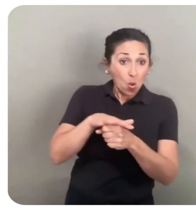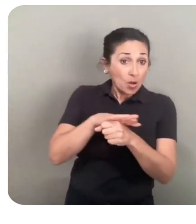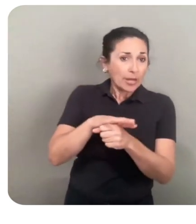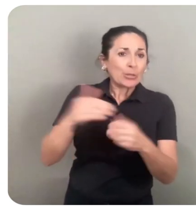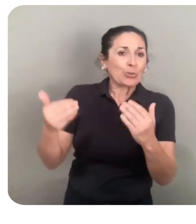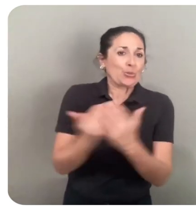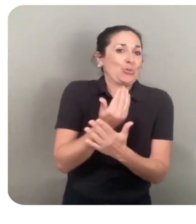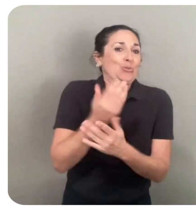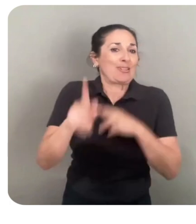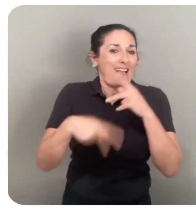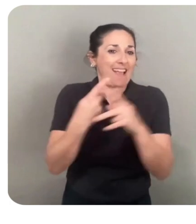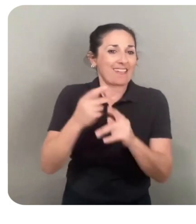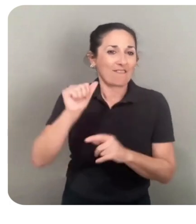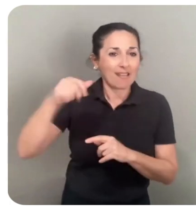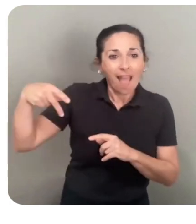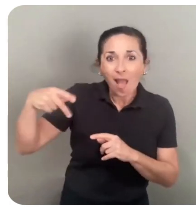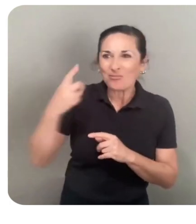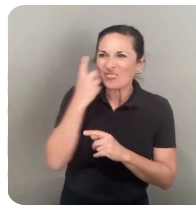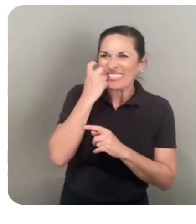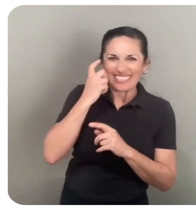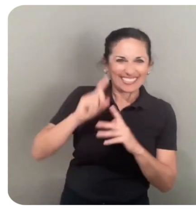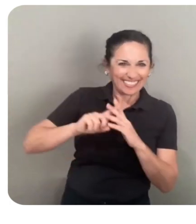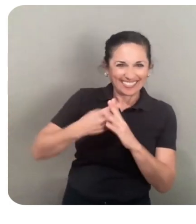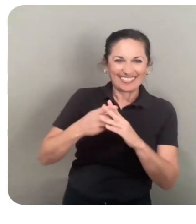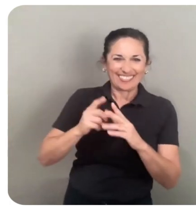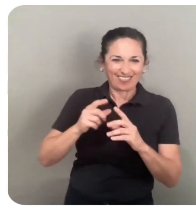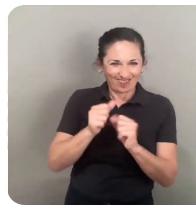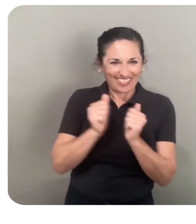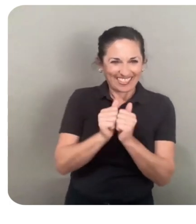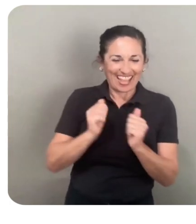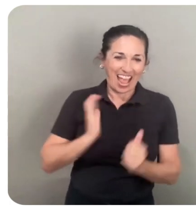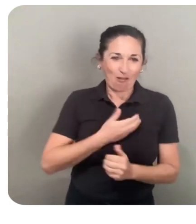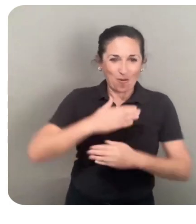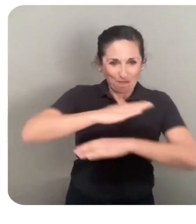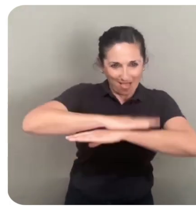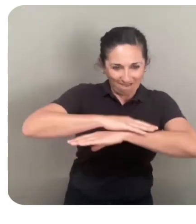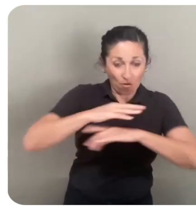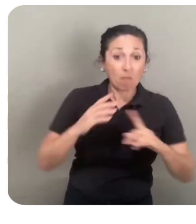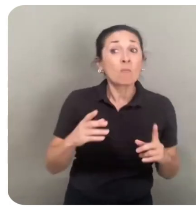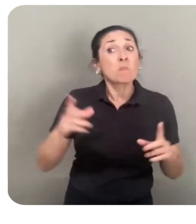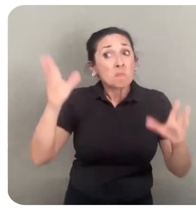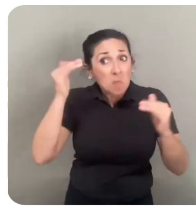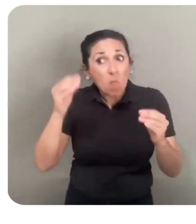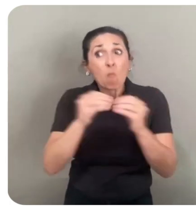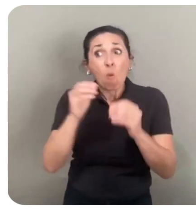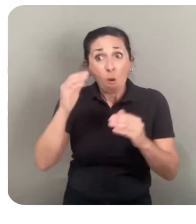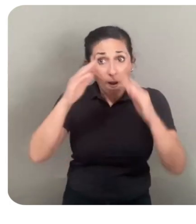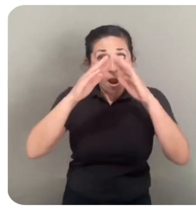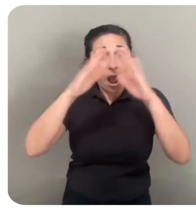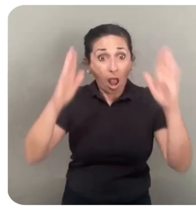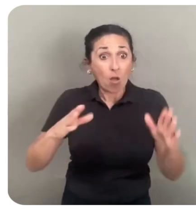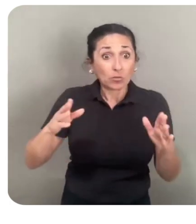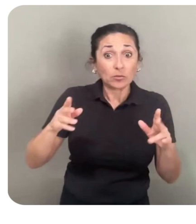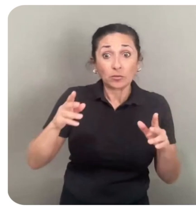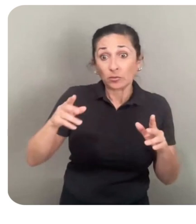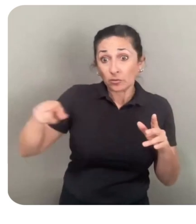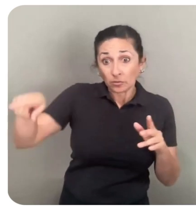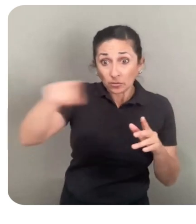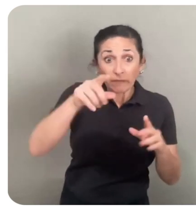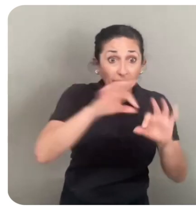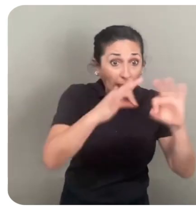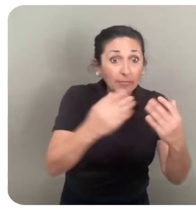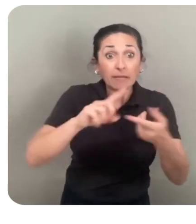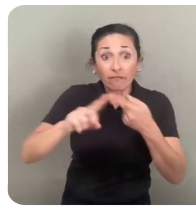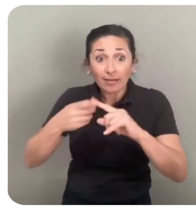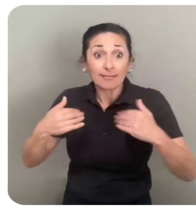recently enabled by our platform. We expect more households to have multiple headsets and they want unique experiences that are